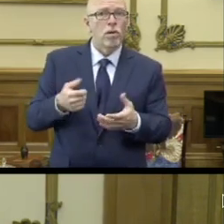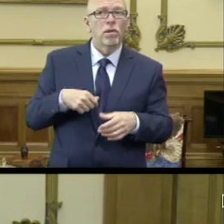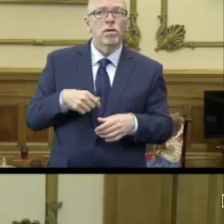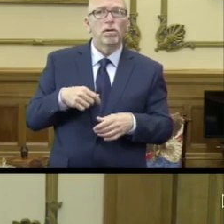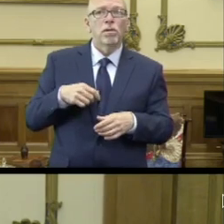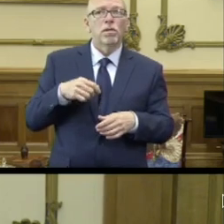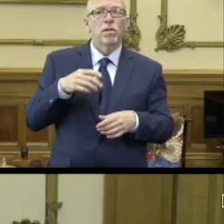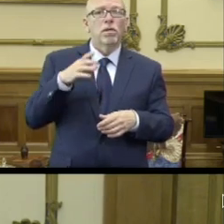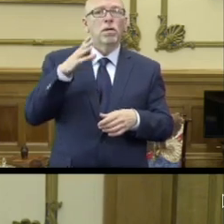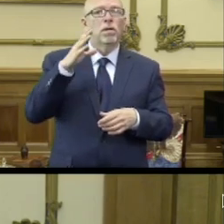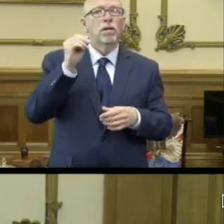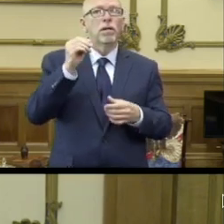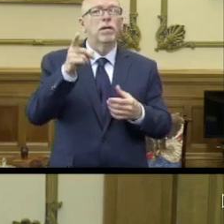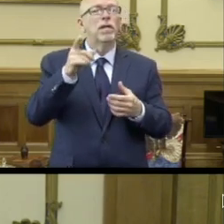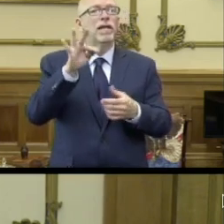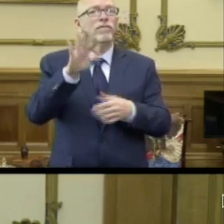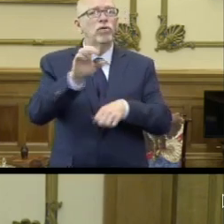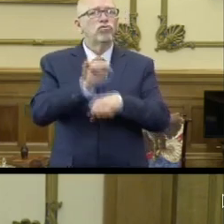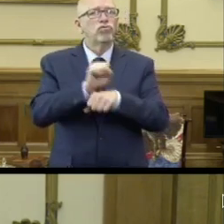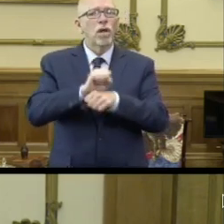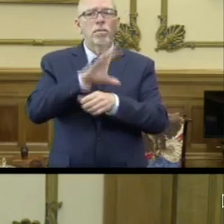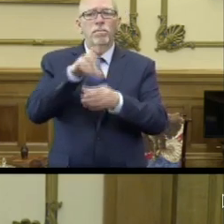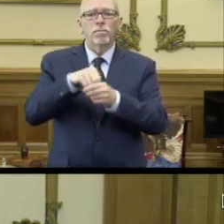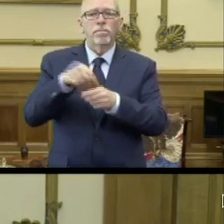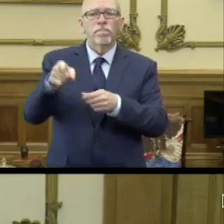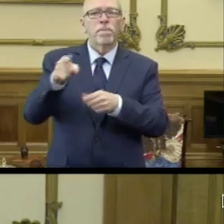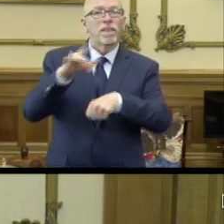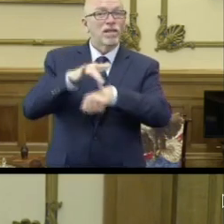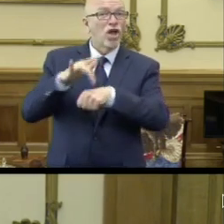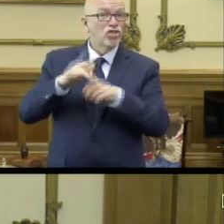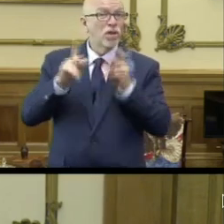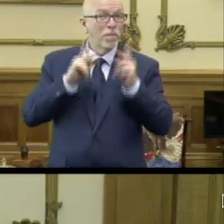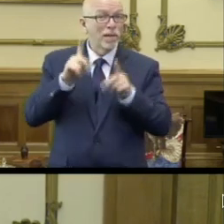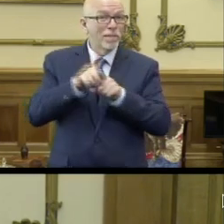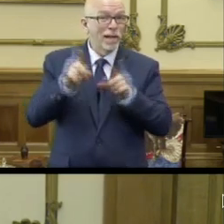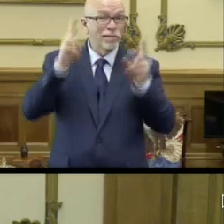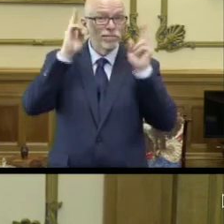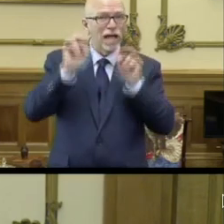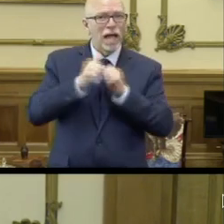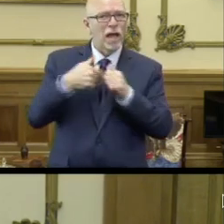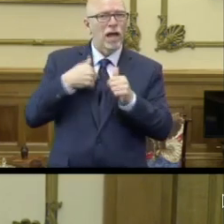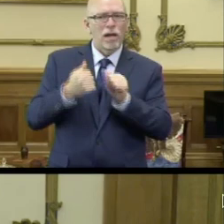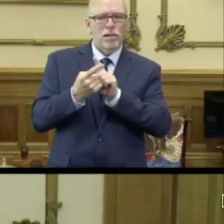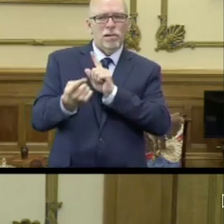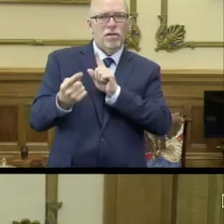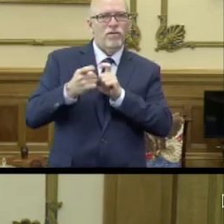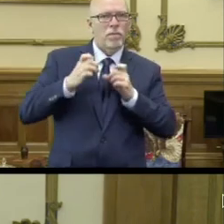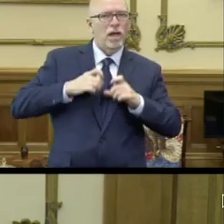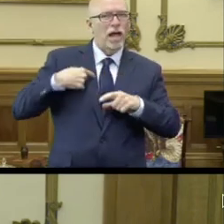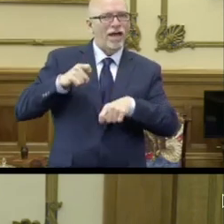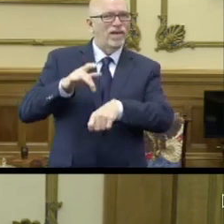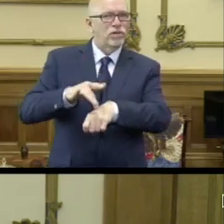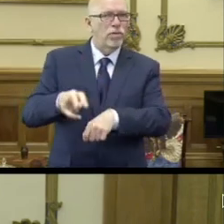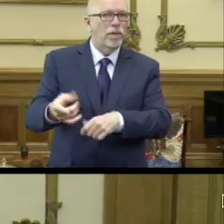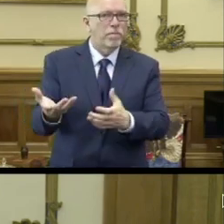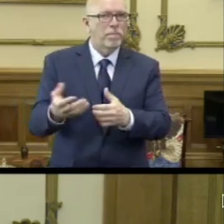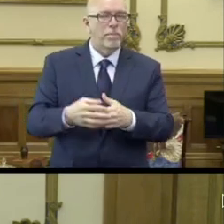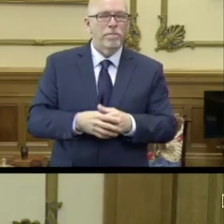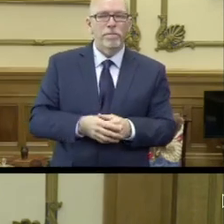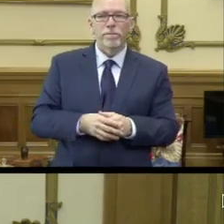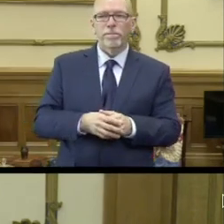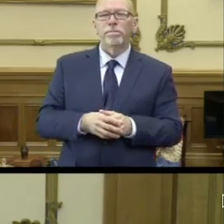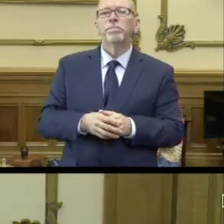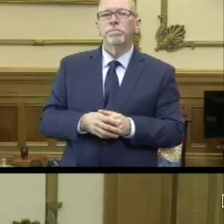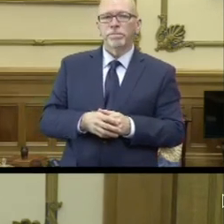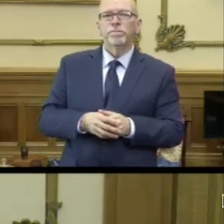is, adding on to that, if your job involves touching people like those do, how do you properly social distance from your customers? Yeah. Dr.